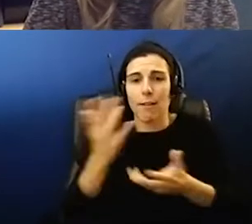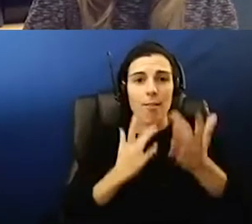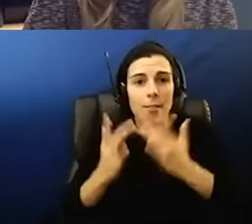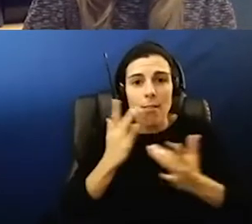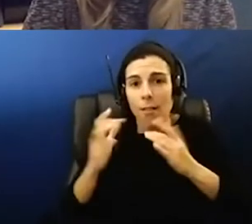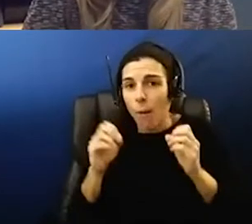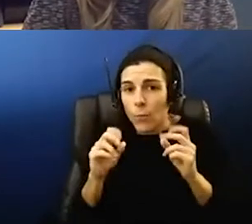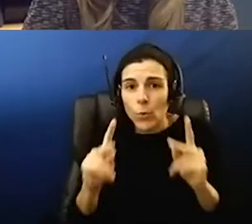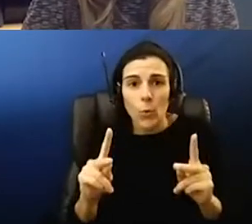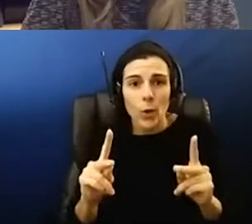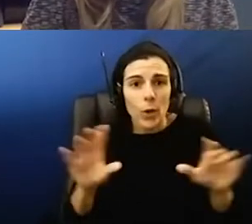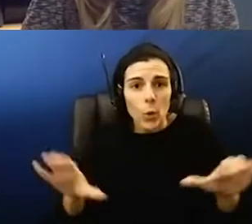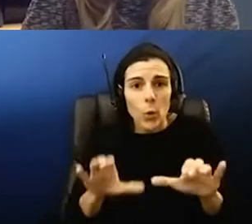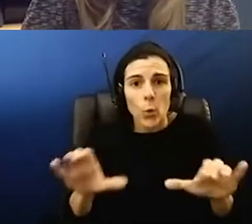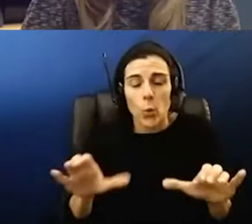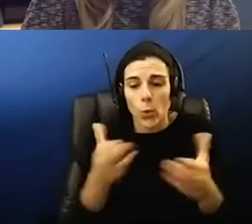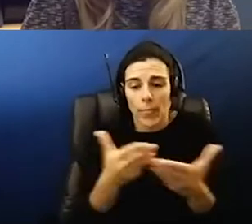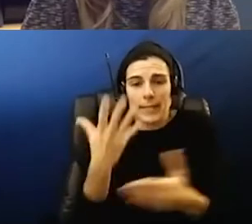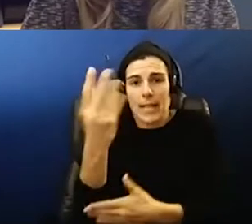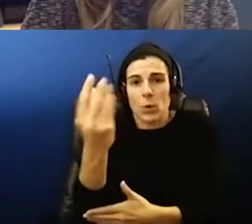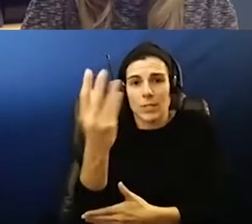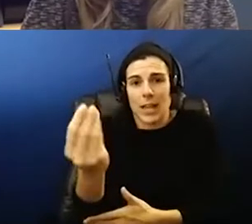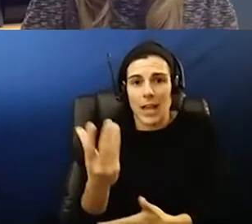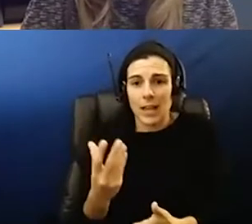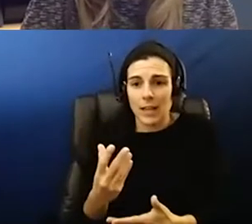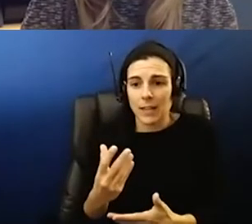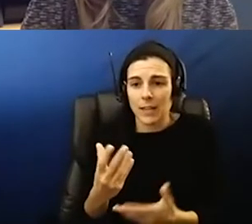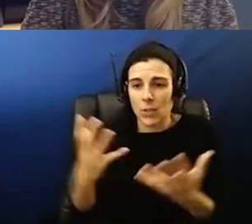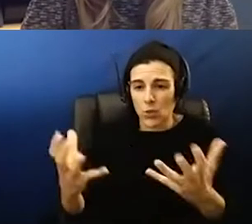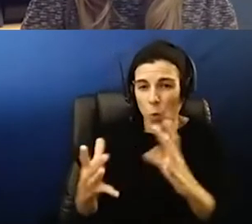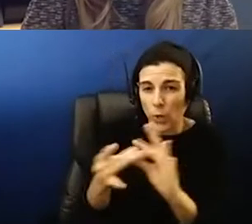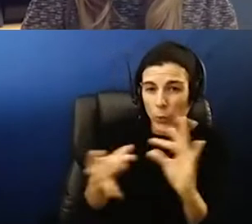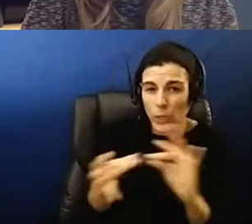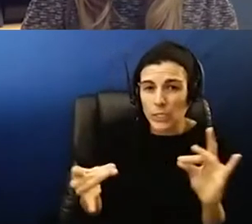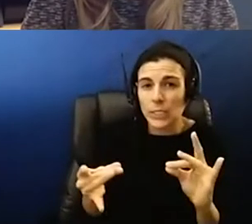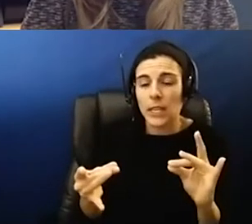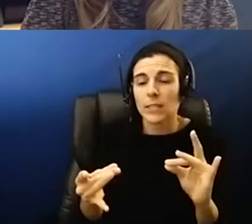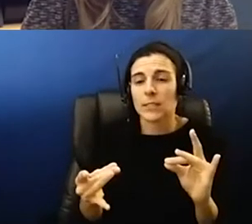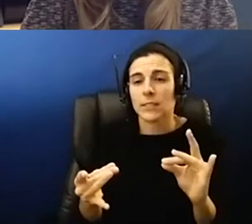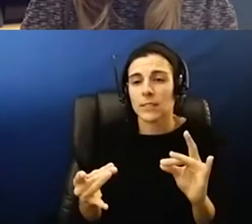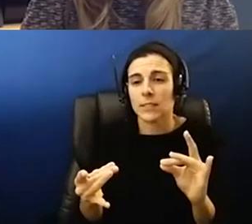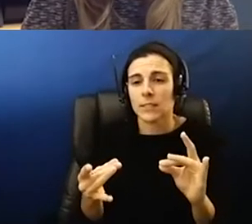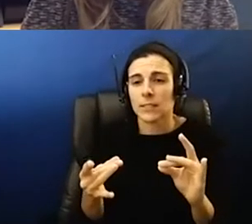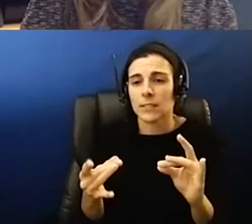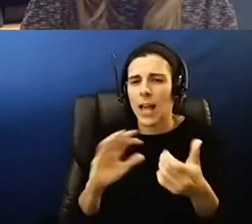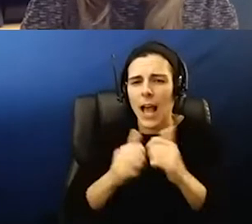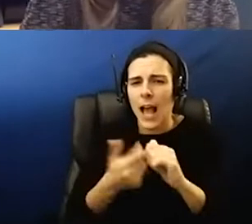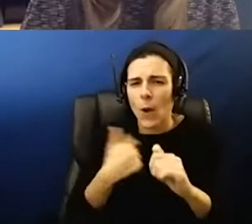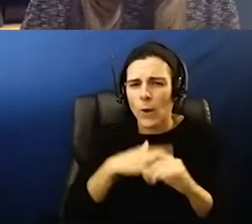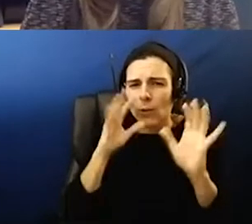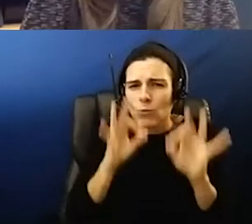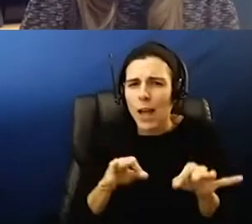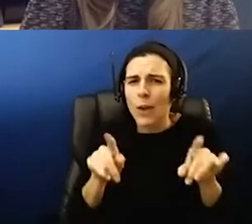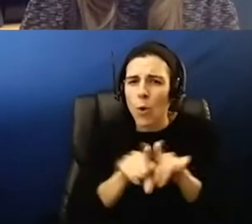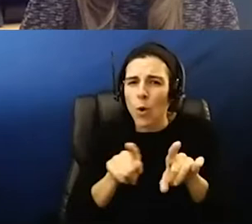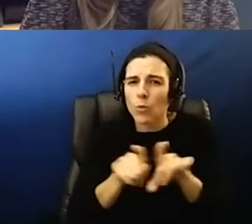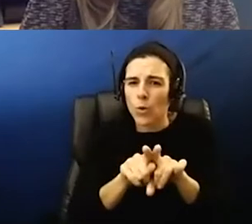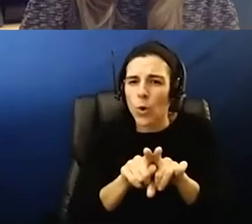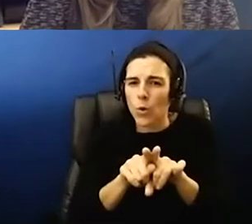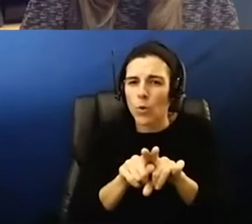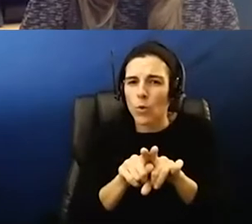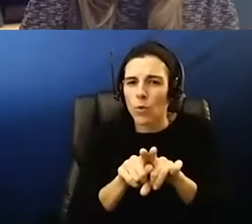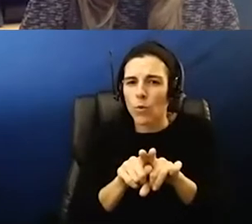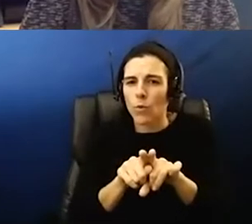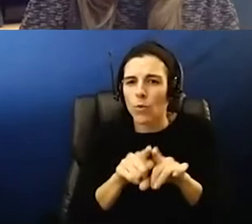and um you know dr presley you want to talk a little bit about making those decisions and also being in line with what our